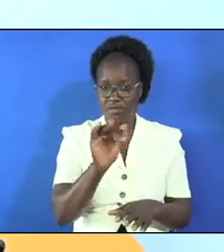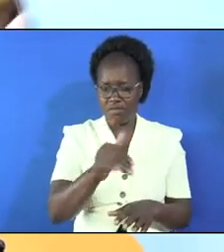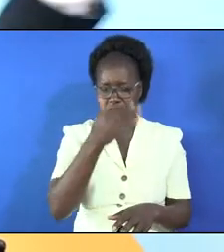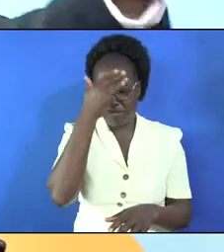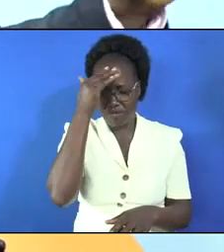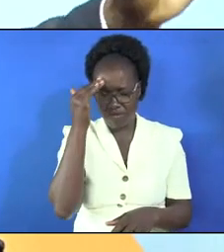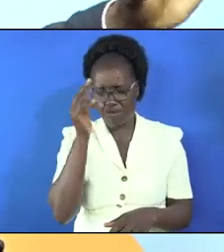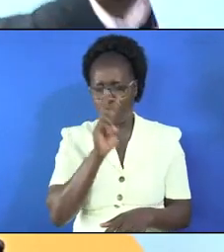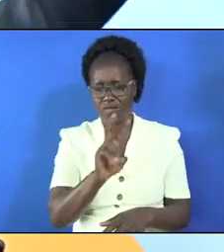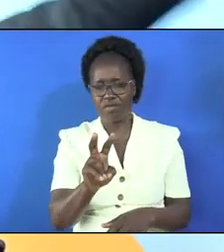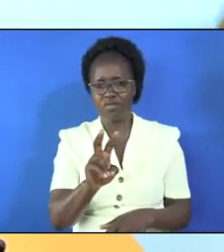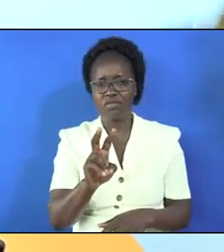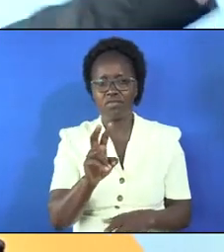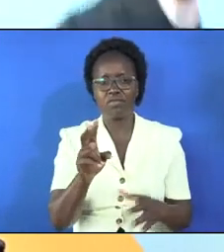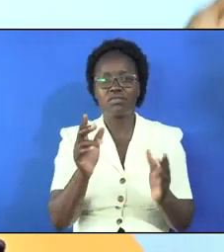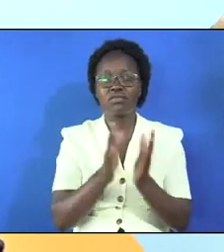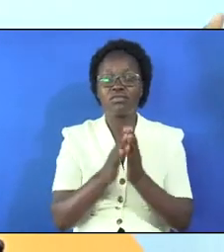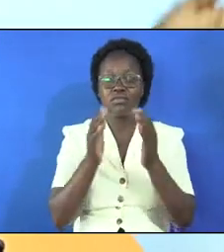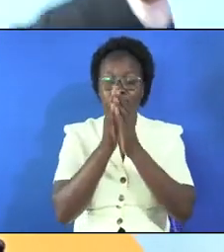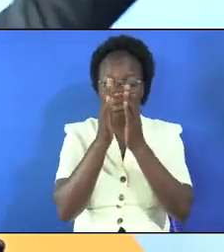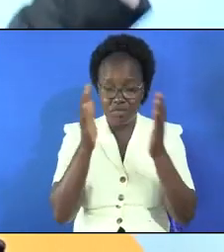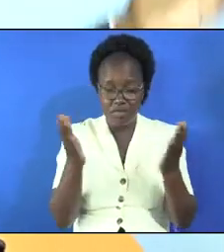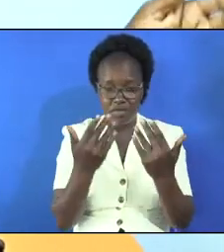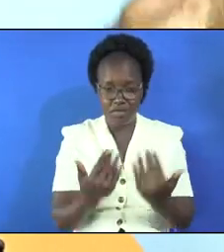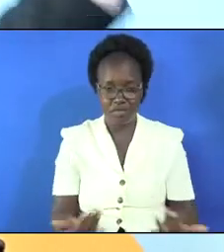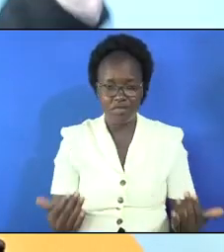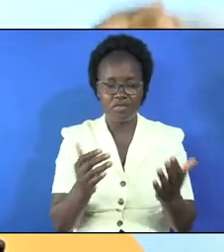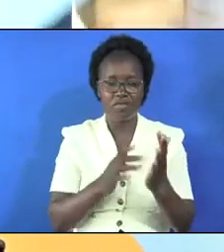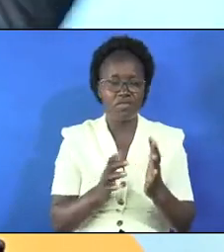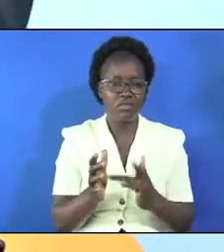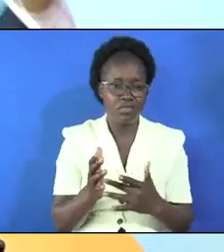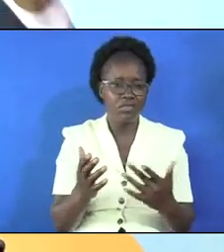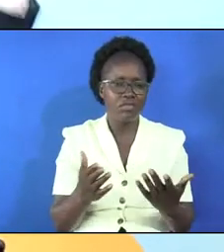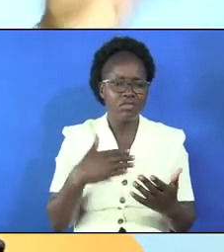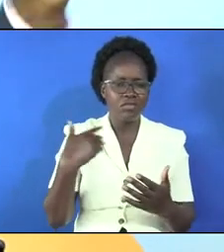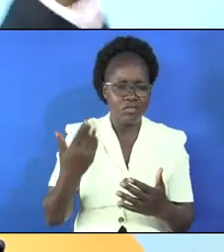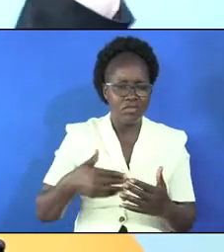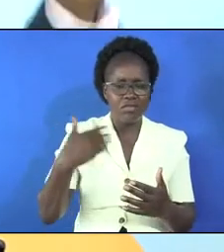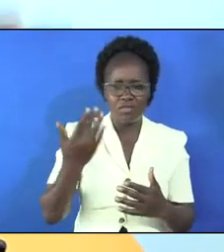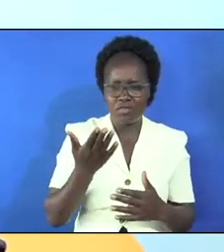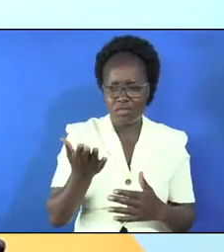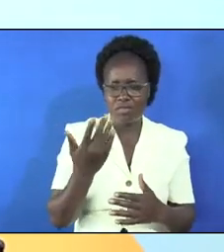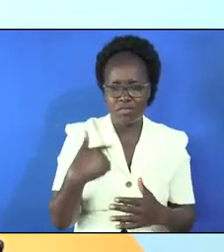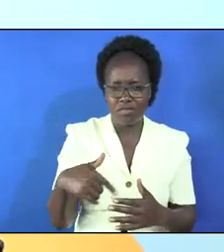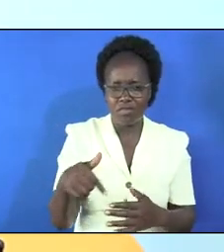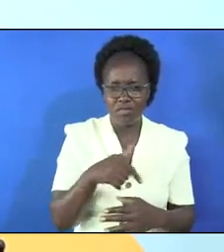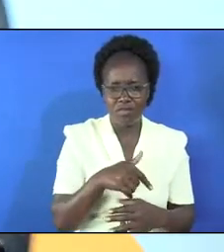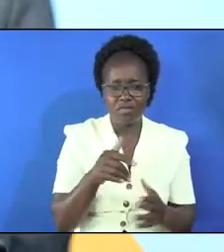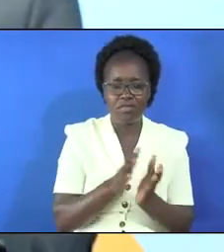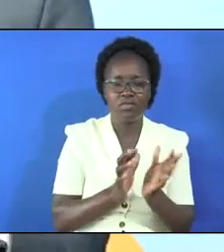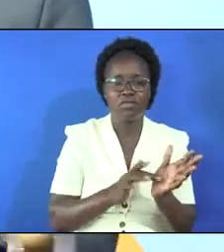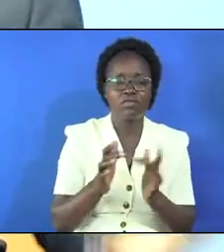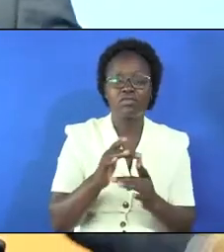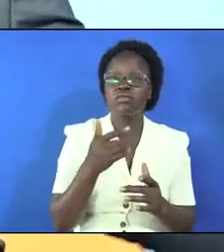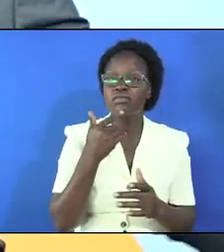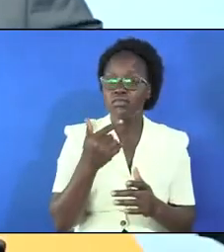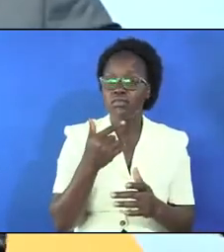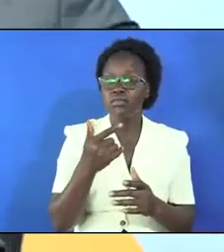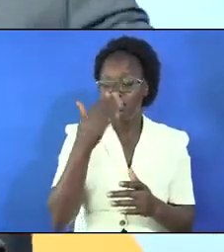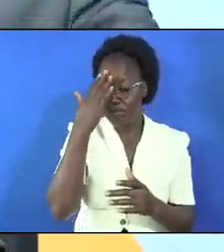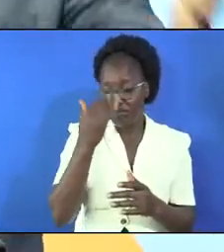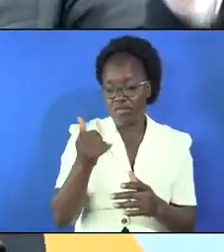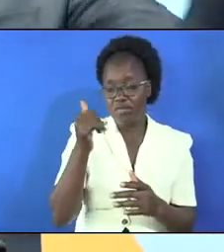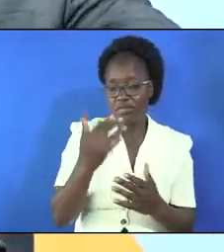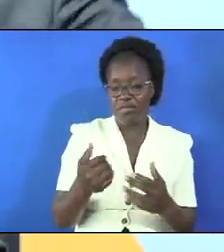you forget to see the major themes of jesus always being there with us and the bible is saying that